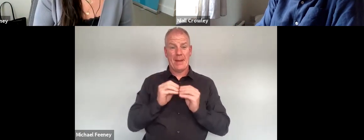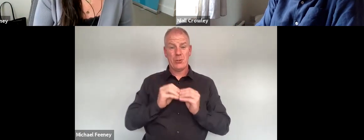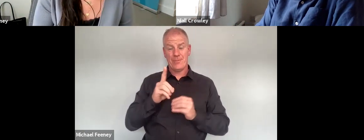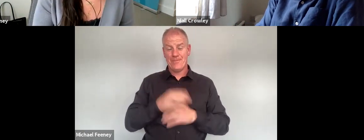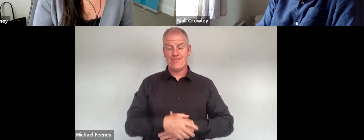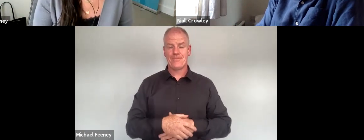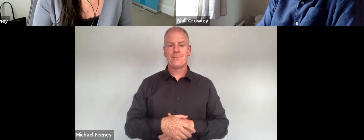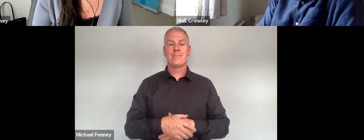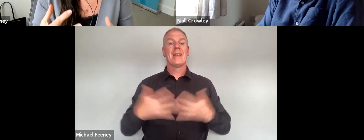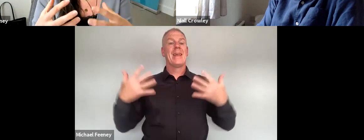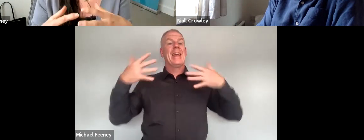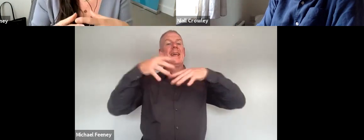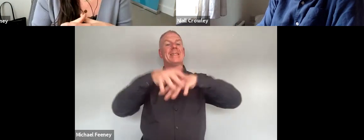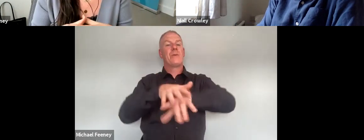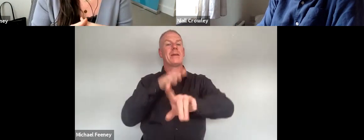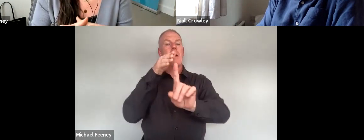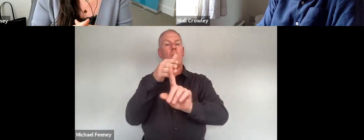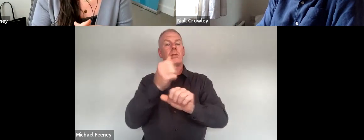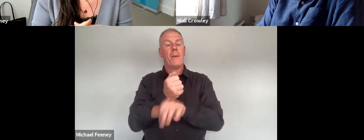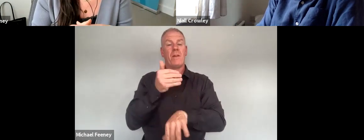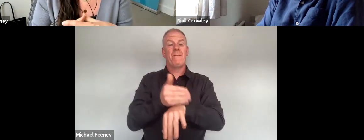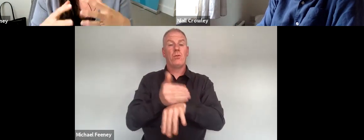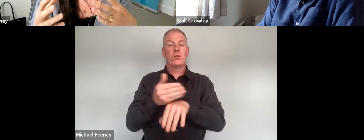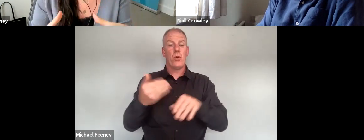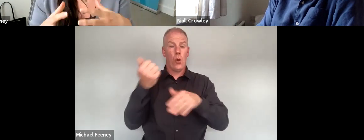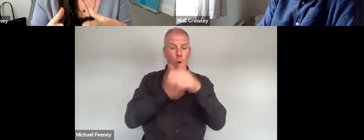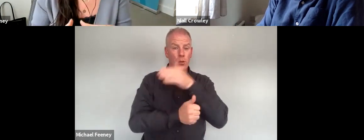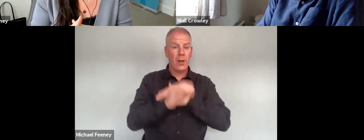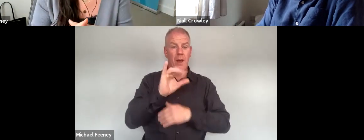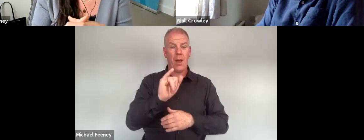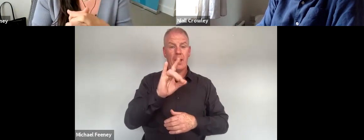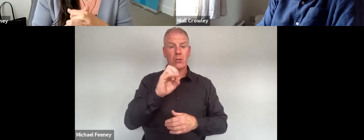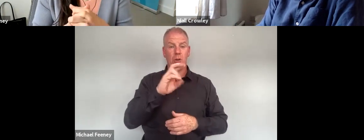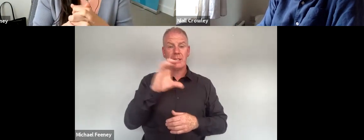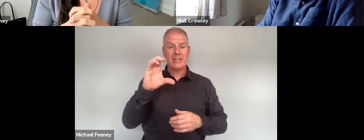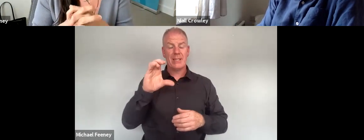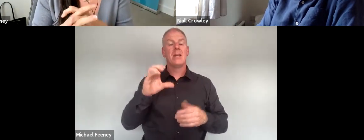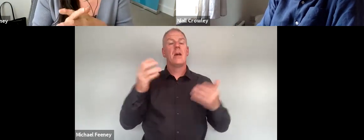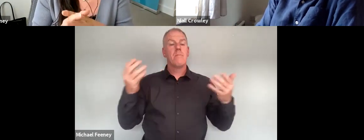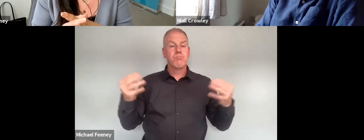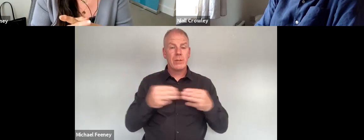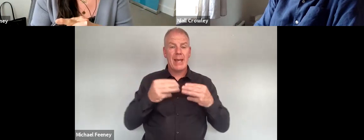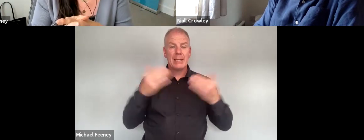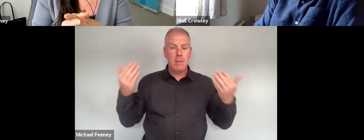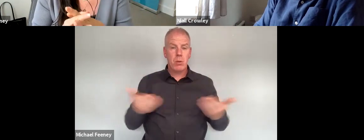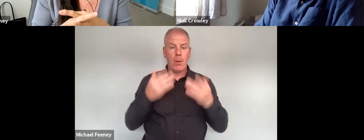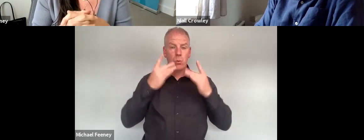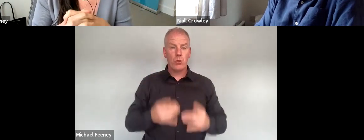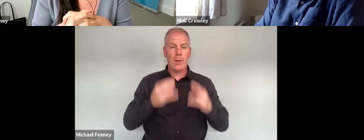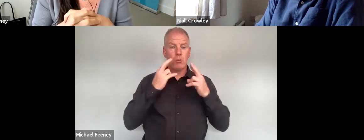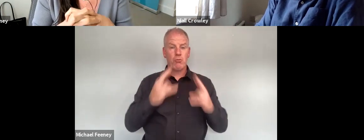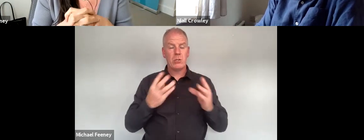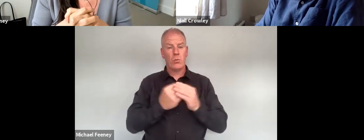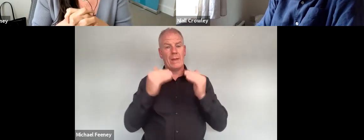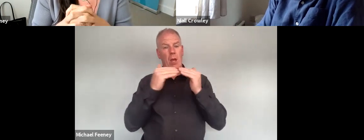this integrated approach where the function of IREC is as you've heard to protect and promote human rights and equality to encourage the development of a